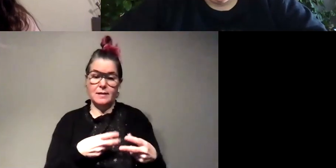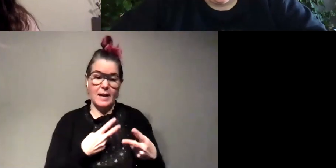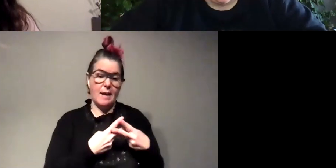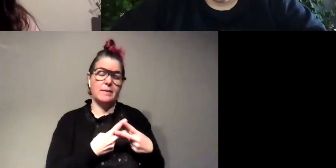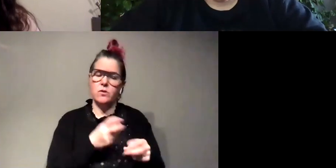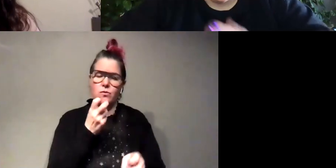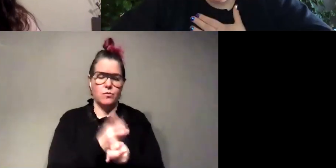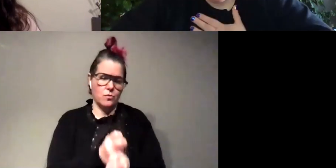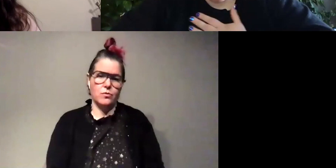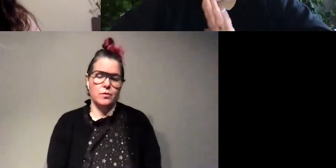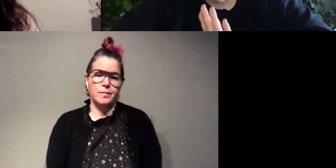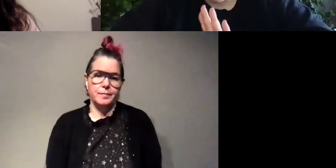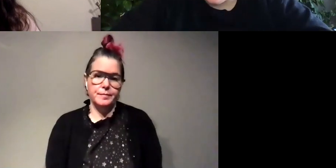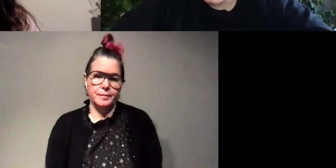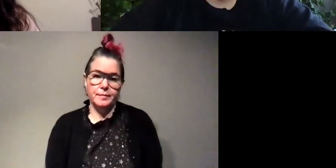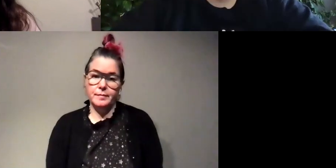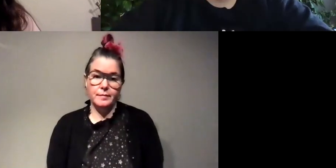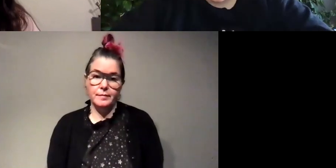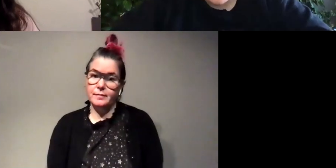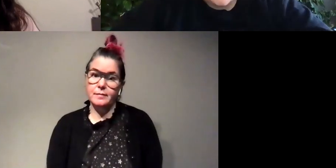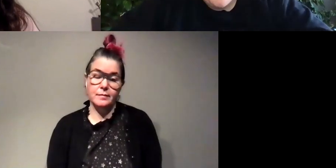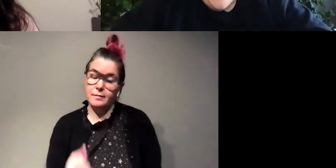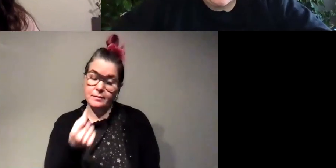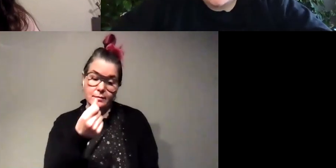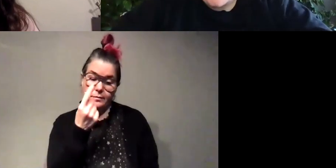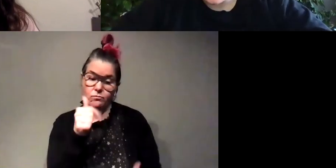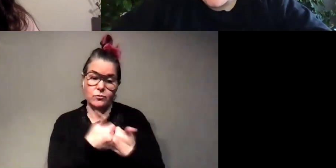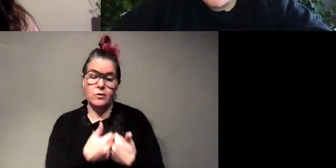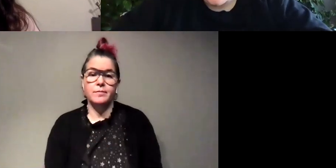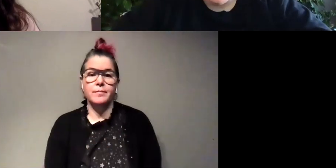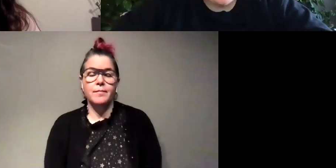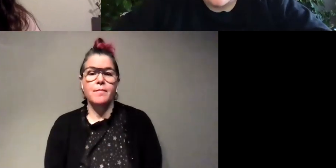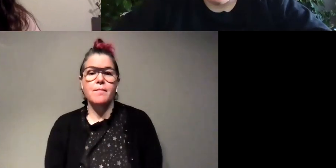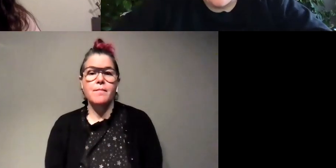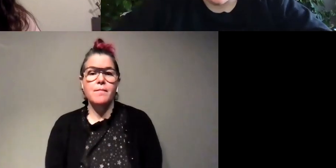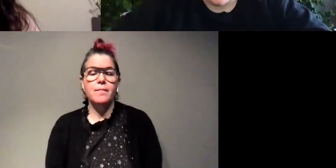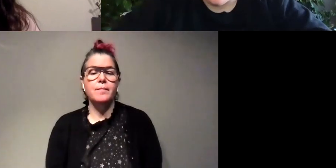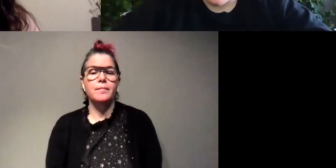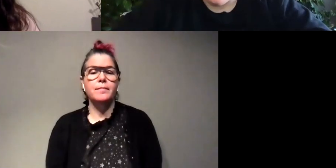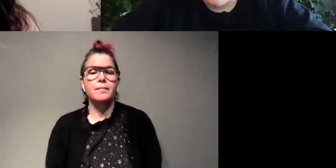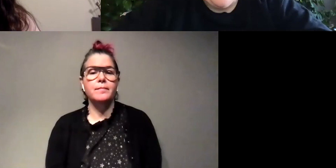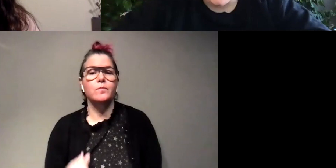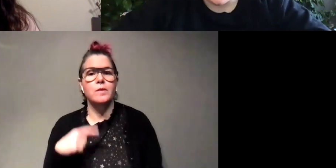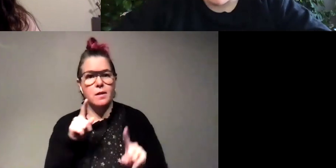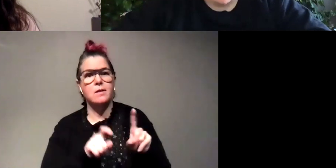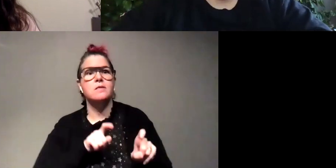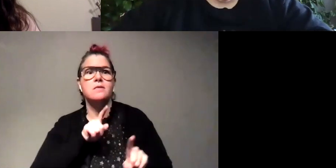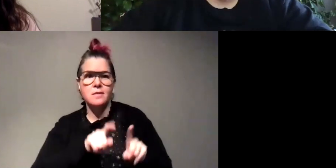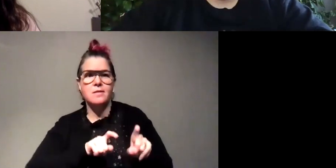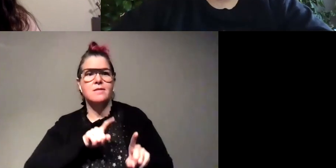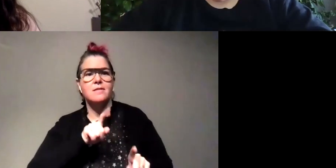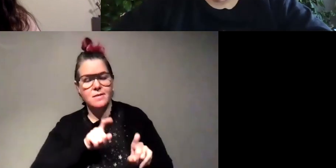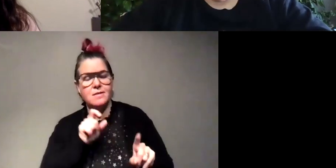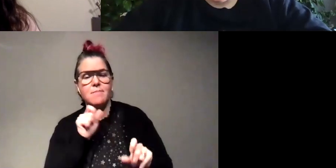hard um so i i can replace it's such a challenge um okay so it we have been asking you questions rapid